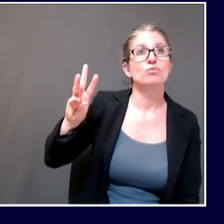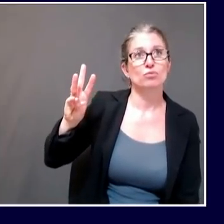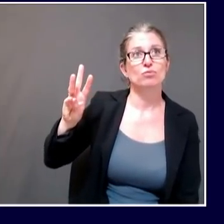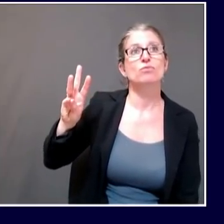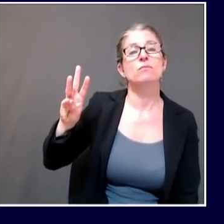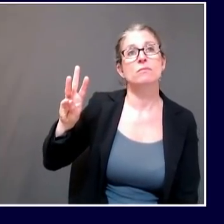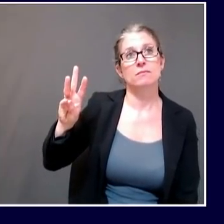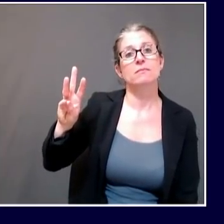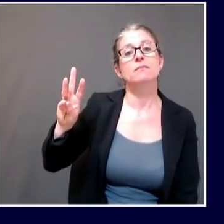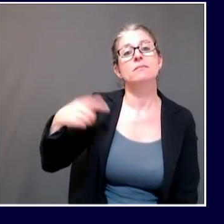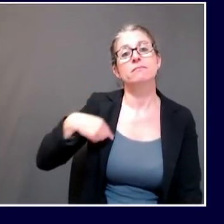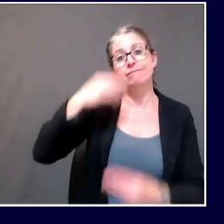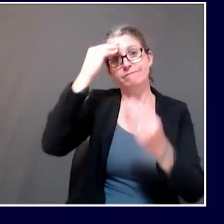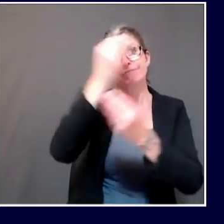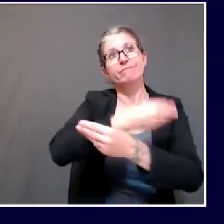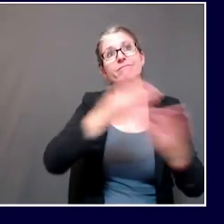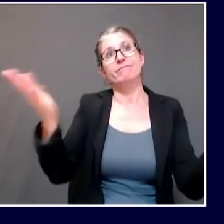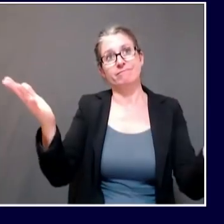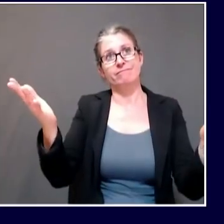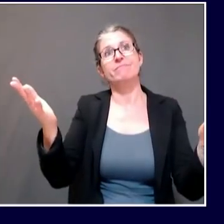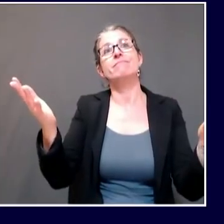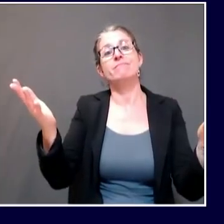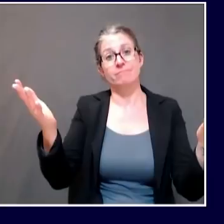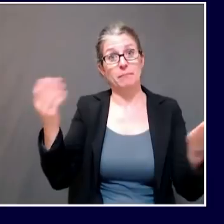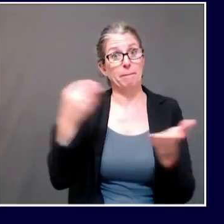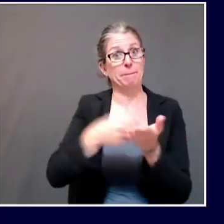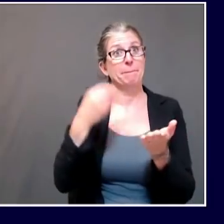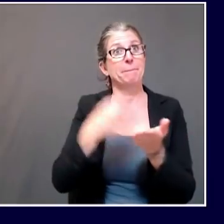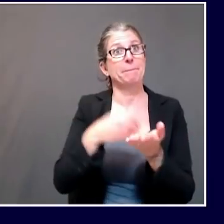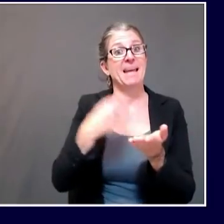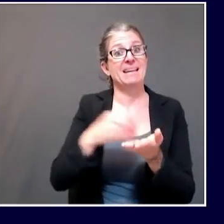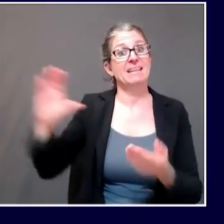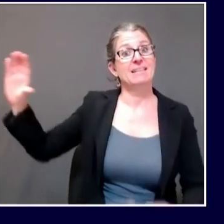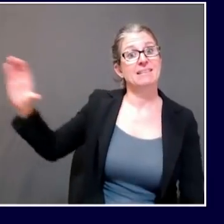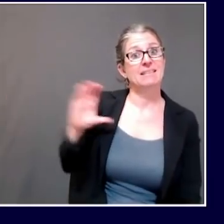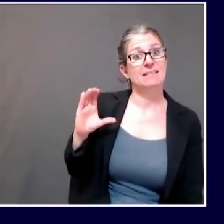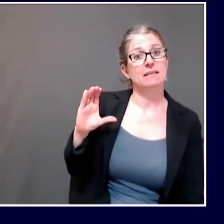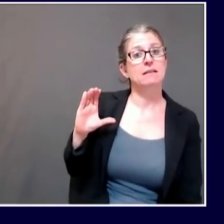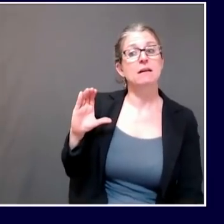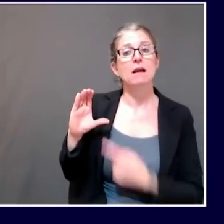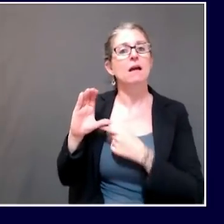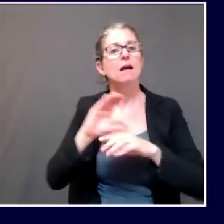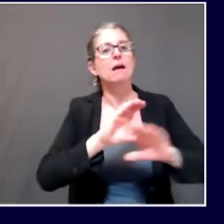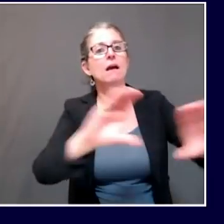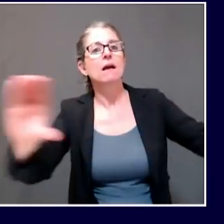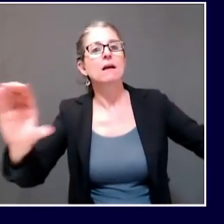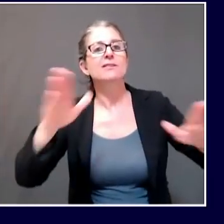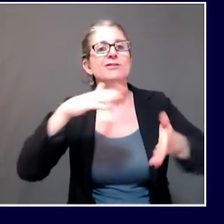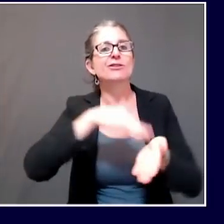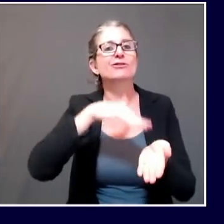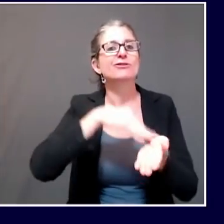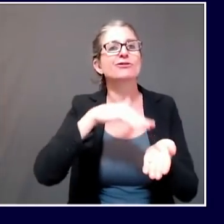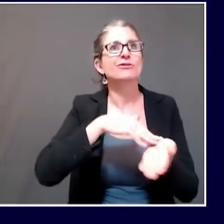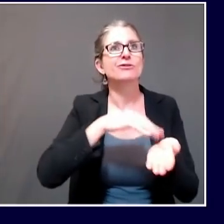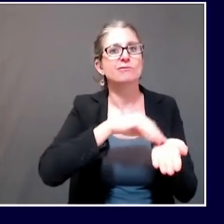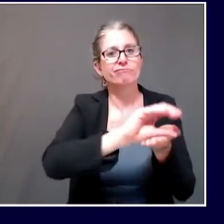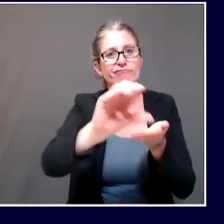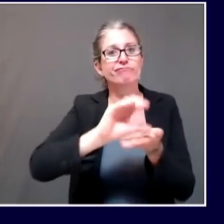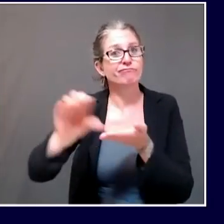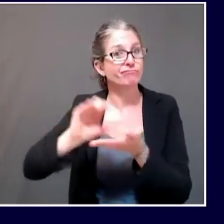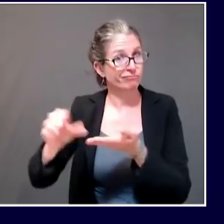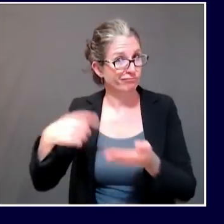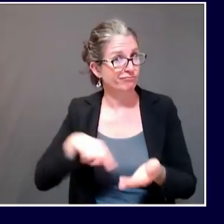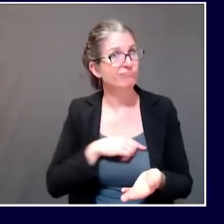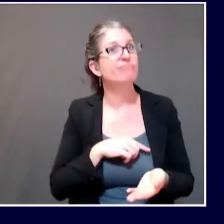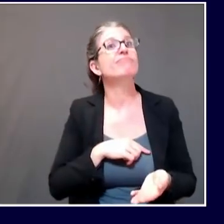care providers for those pediatricians, for all those health, health providers out there. We recognize it's extra work to get children to come in for